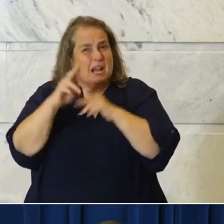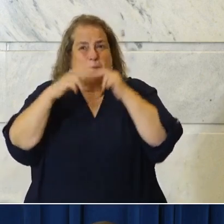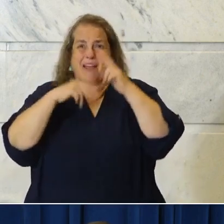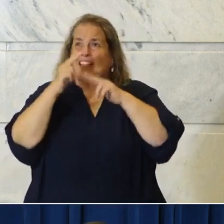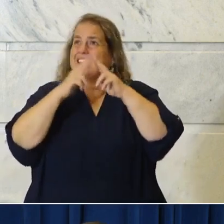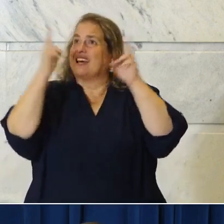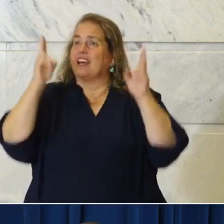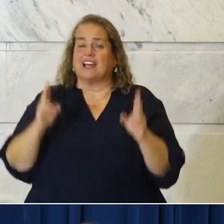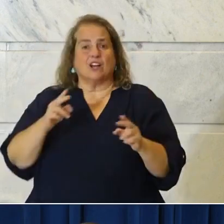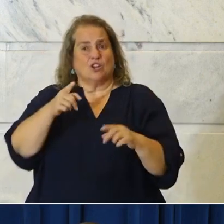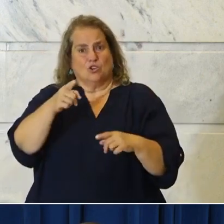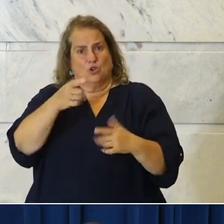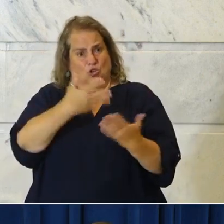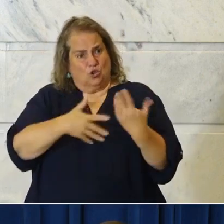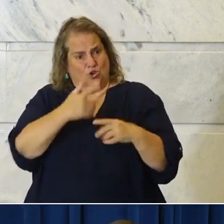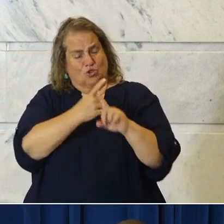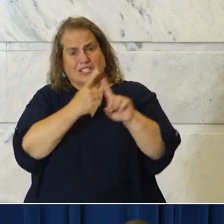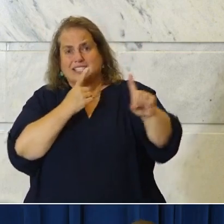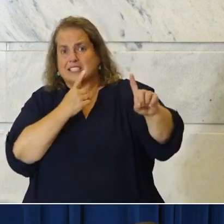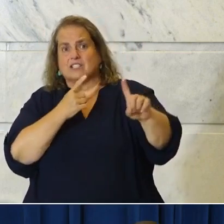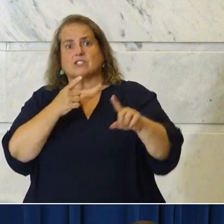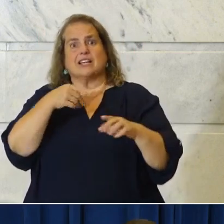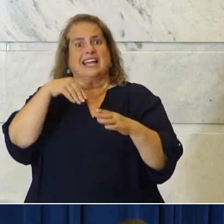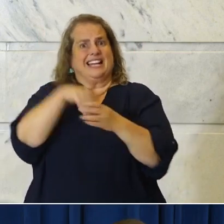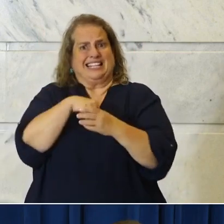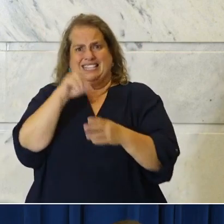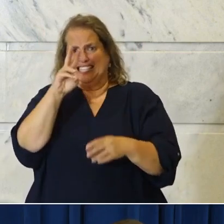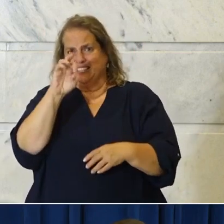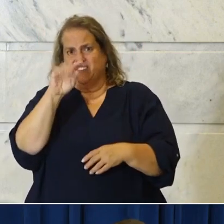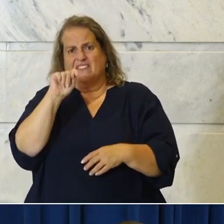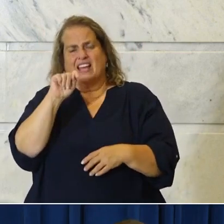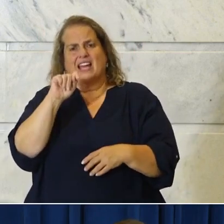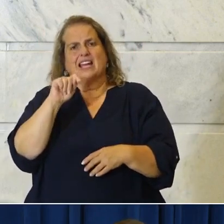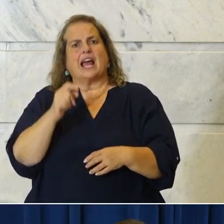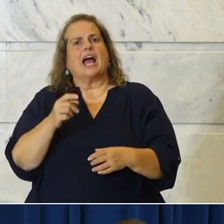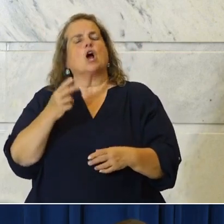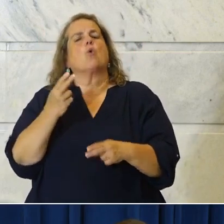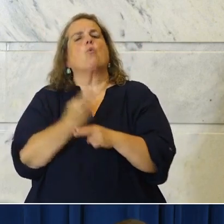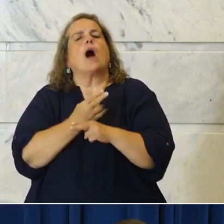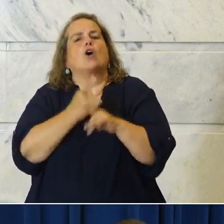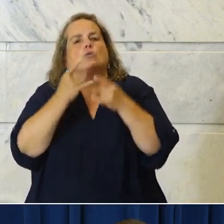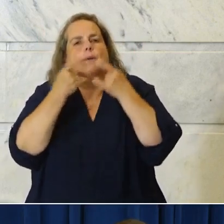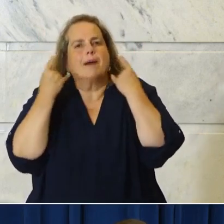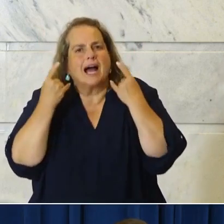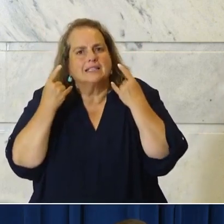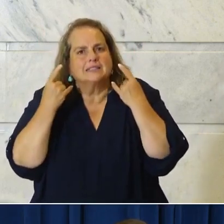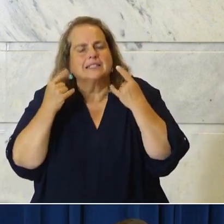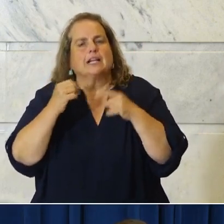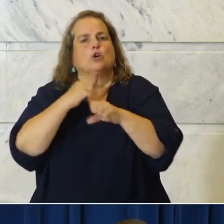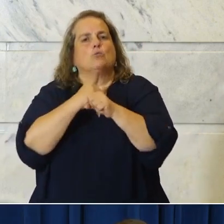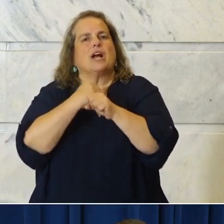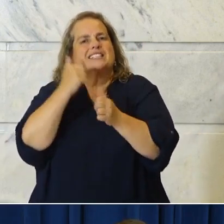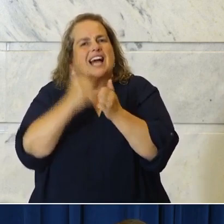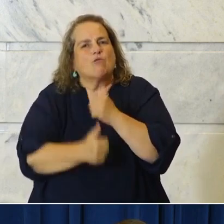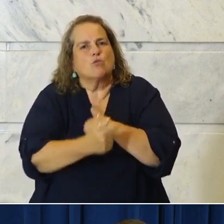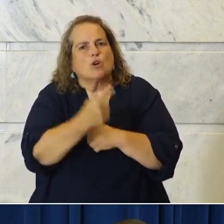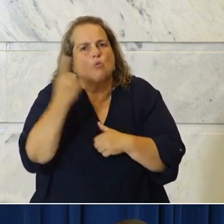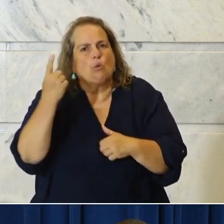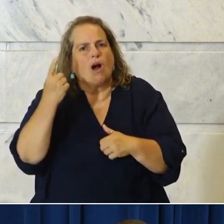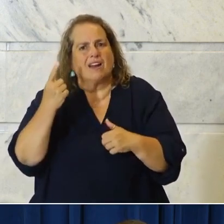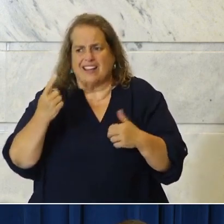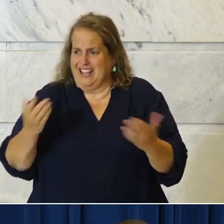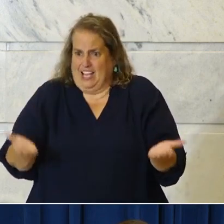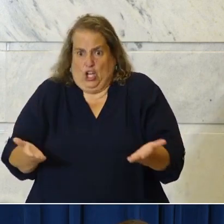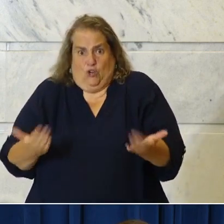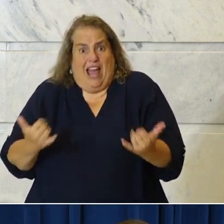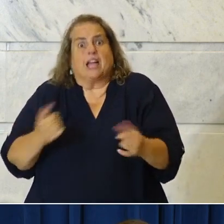social distancing range inside of six feet, have a mask. It protects everybody. But we're hearing now, it'll